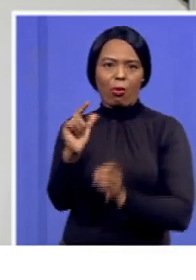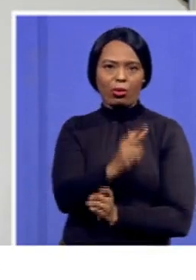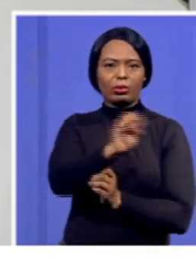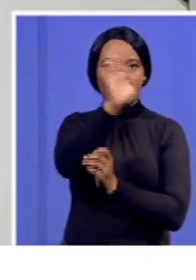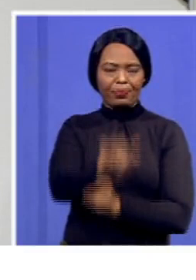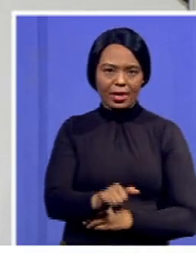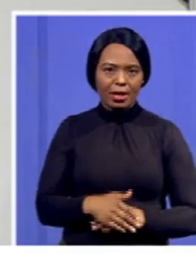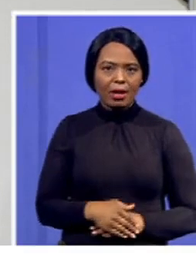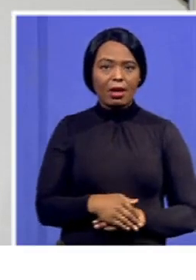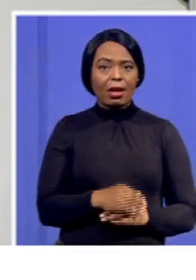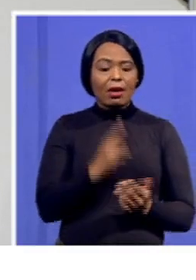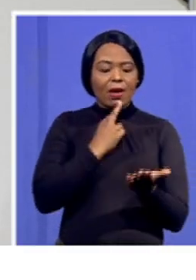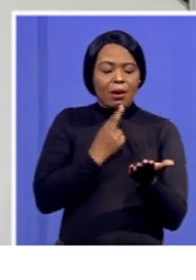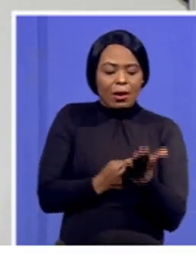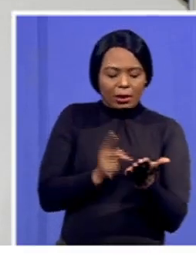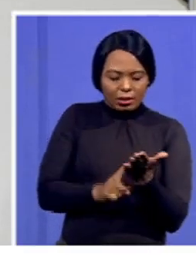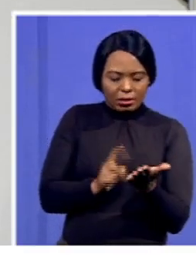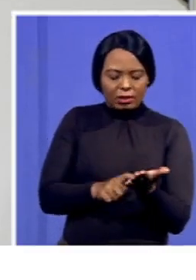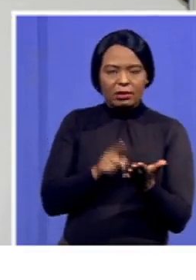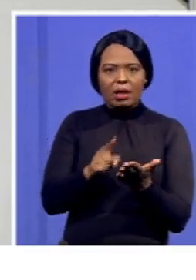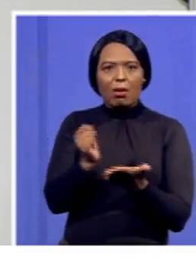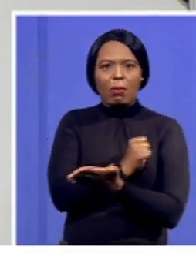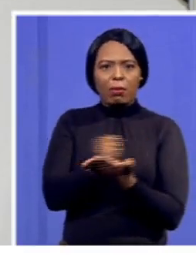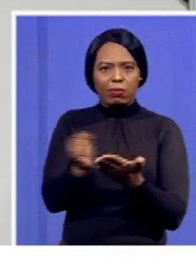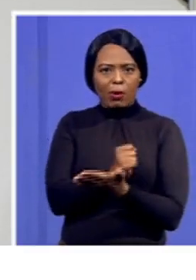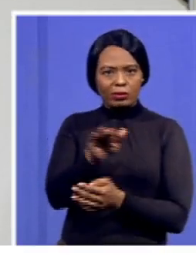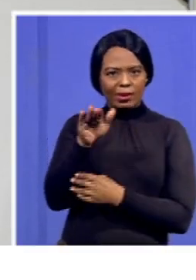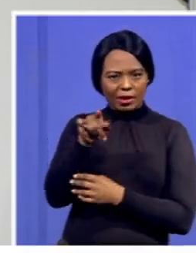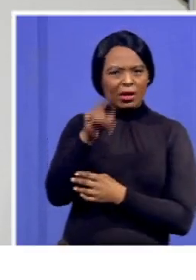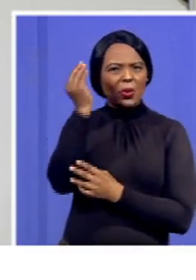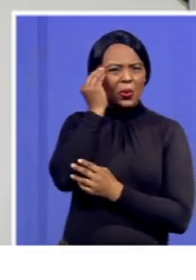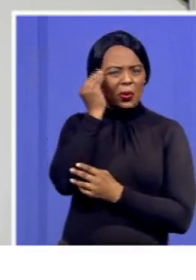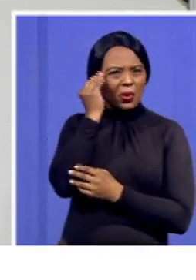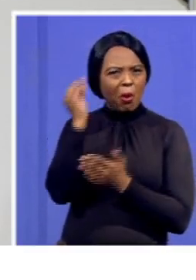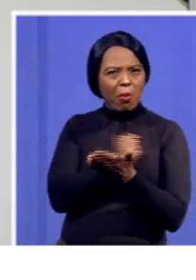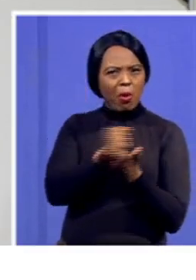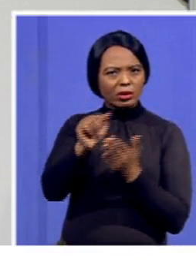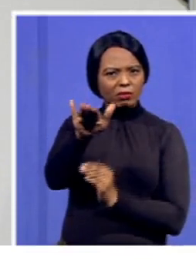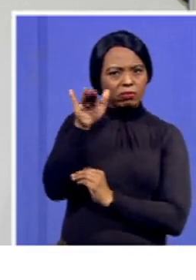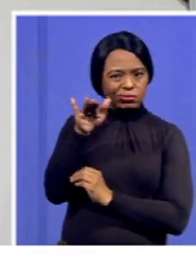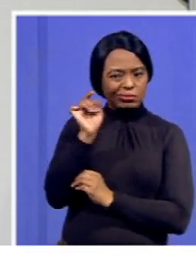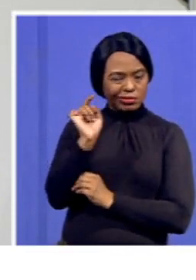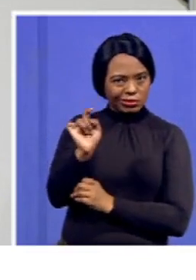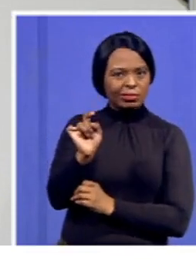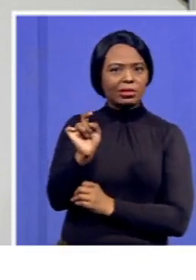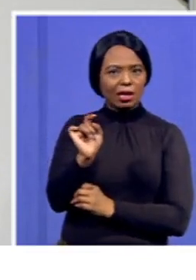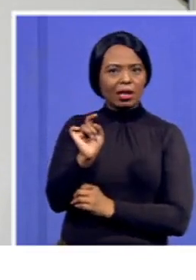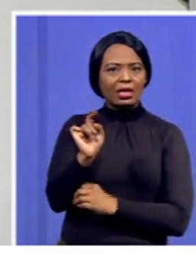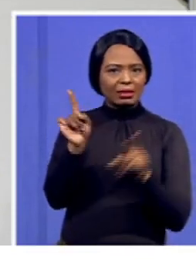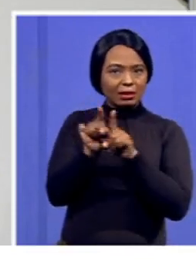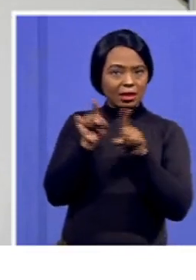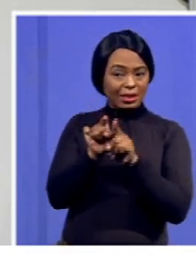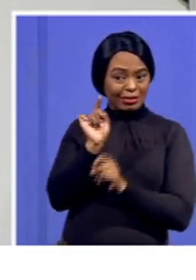in licensing of the post bank. You know, the post bank is one of the issues